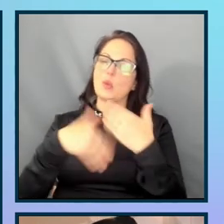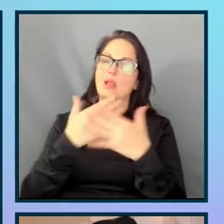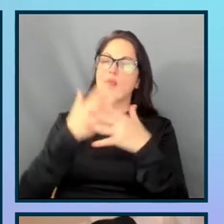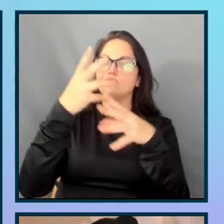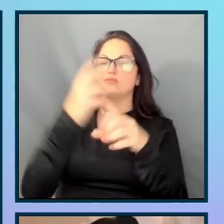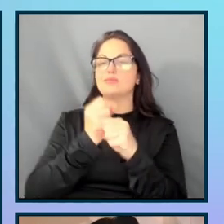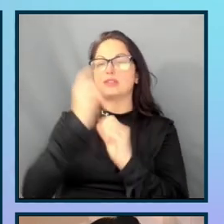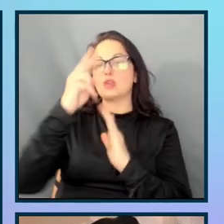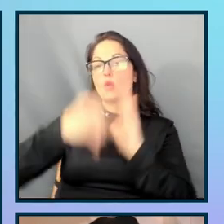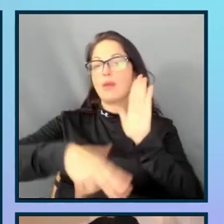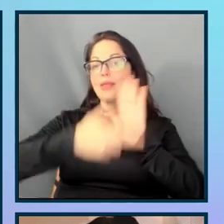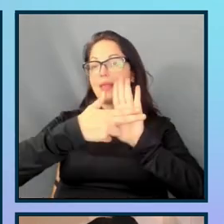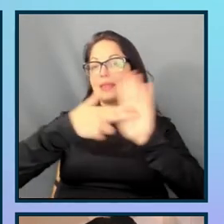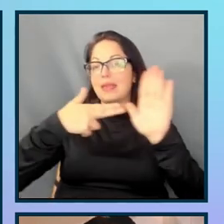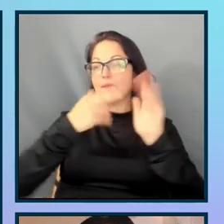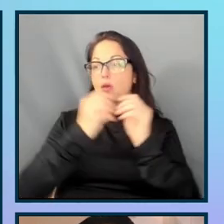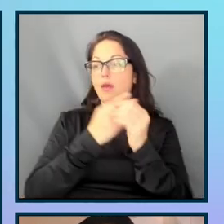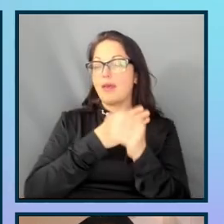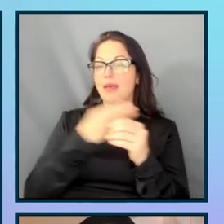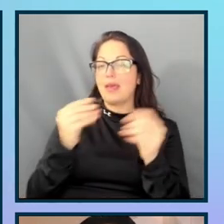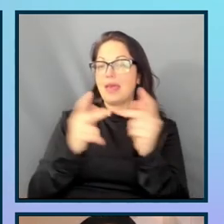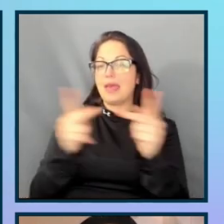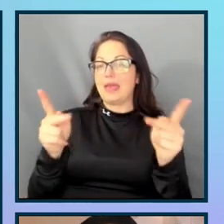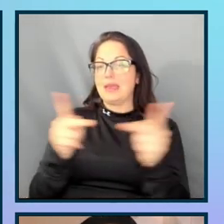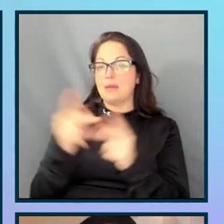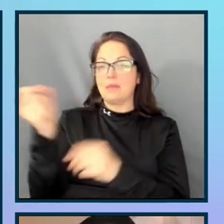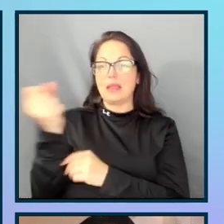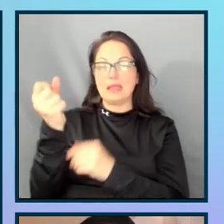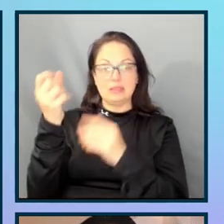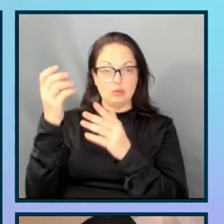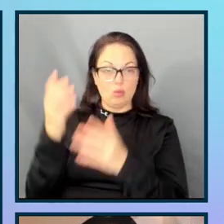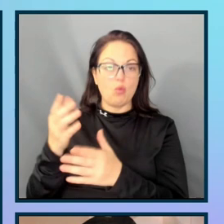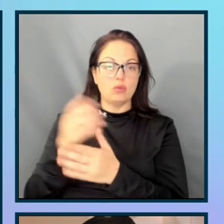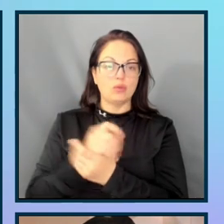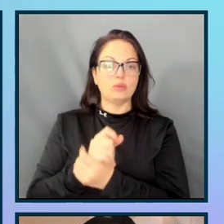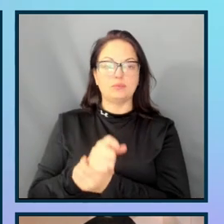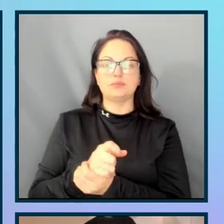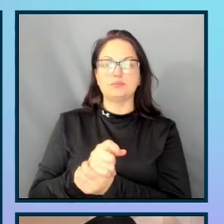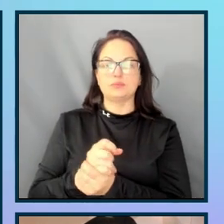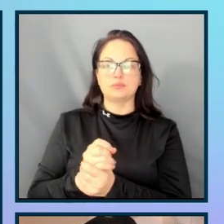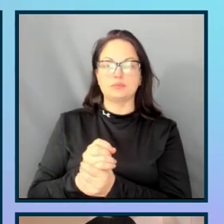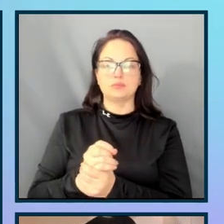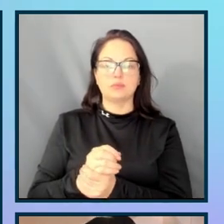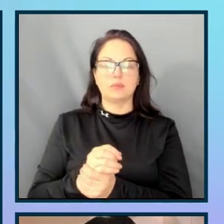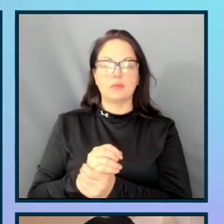the label and the placeholder all in one. And as I start typing this, if